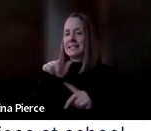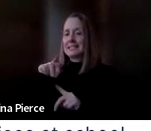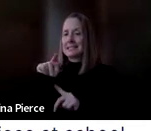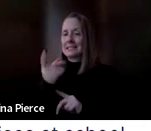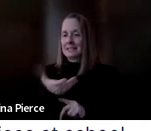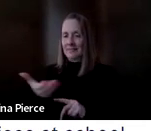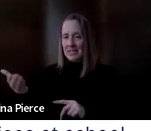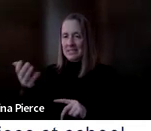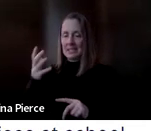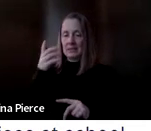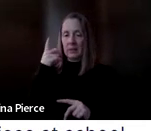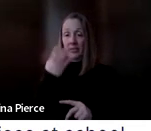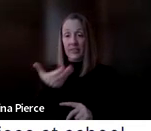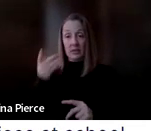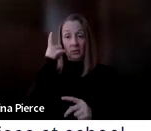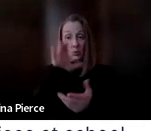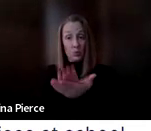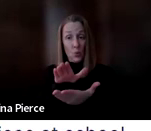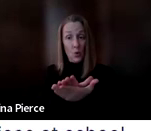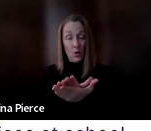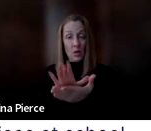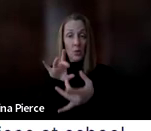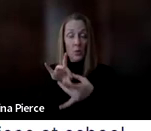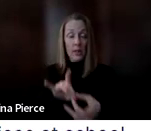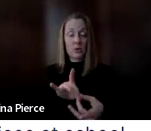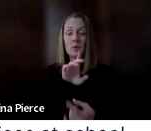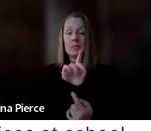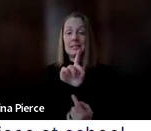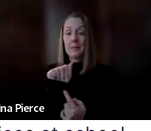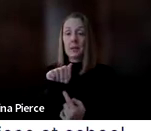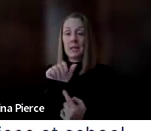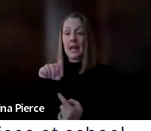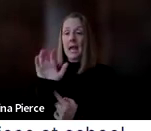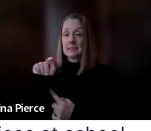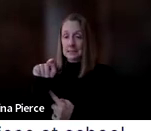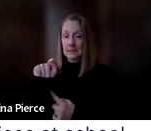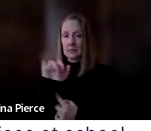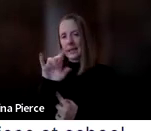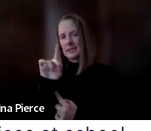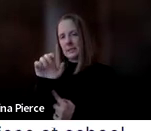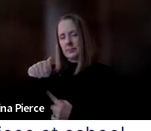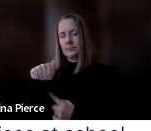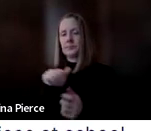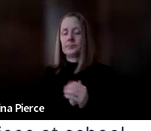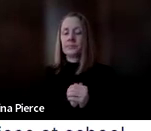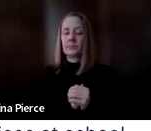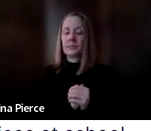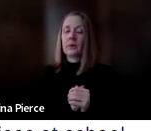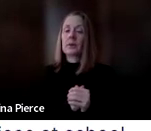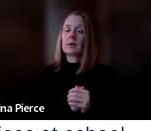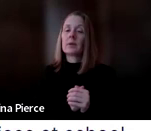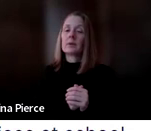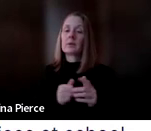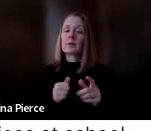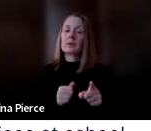and how it relates to the individuals with disability act and there's a lot of good information and resources there i also included